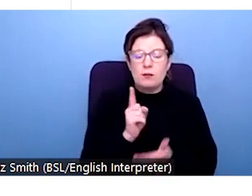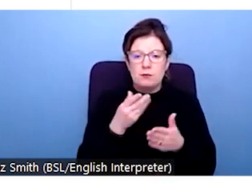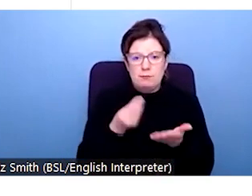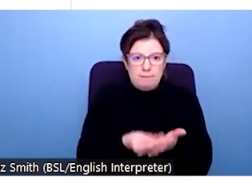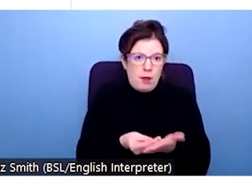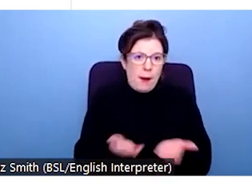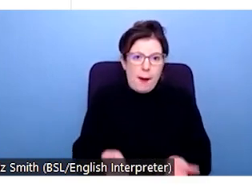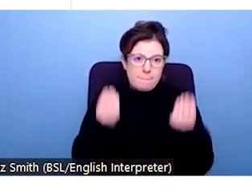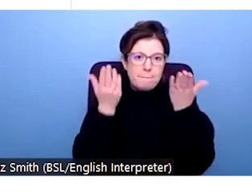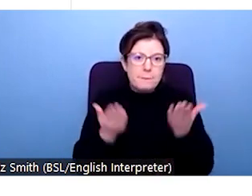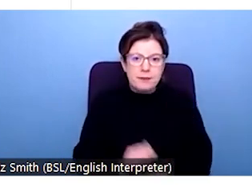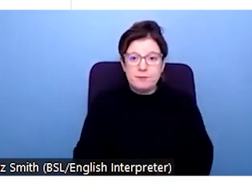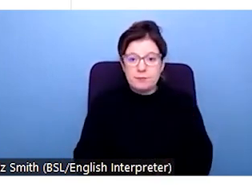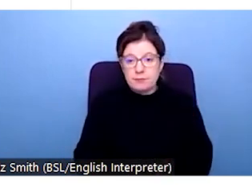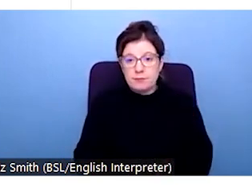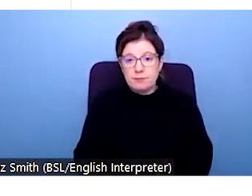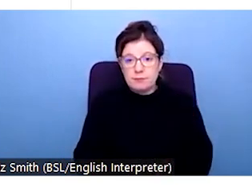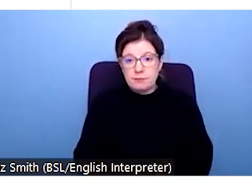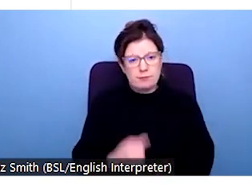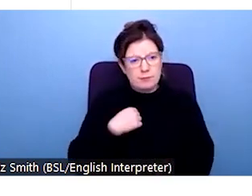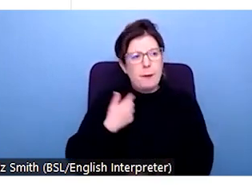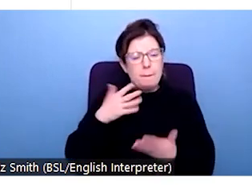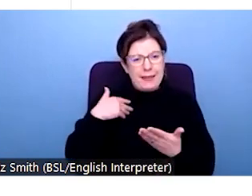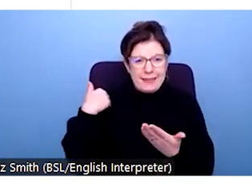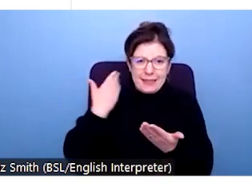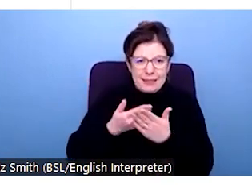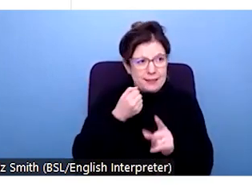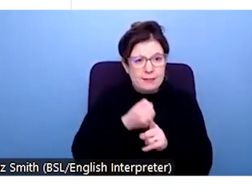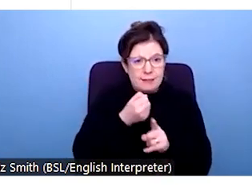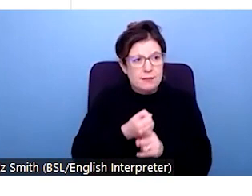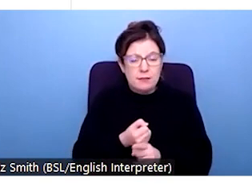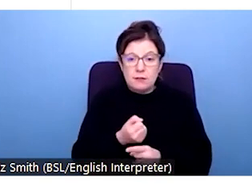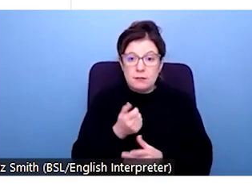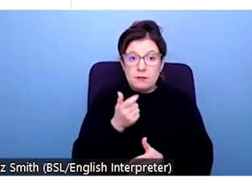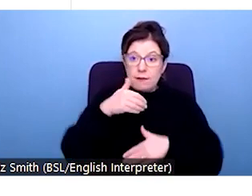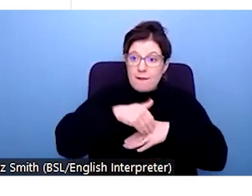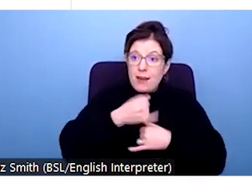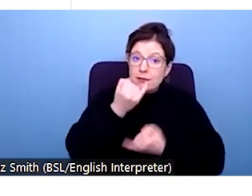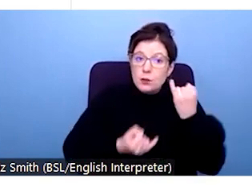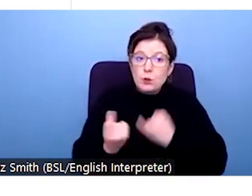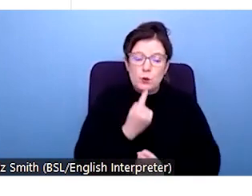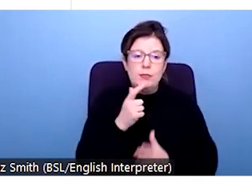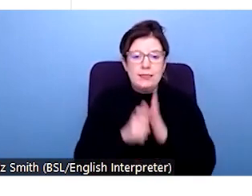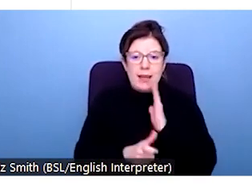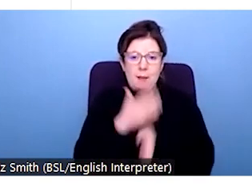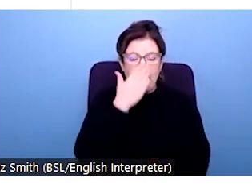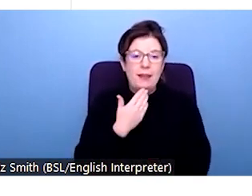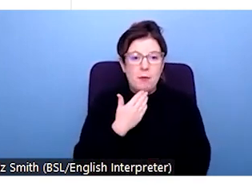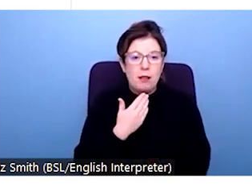And we argue, we have argued that this is actually hitting disabled people particularly hard. So disabled people